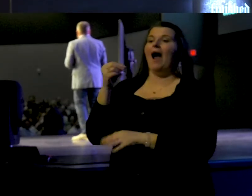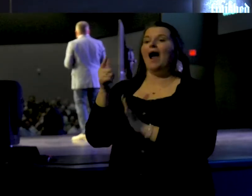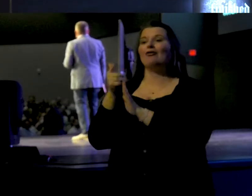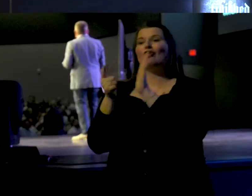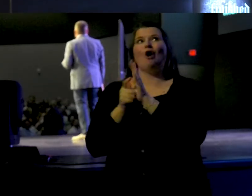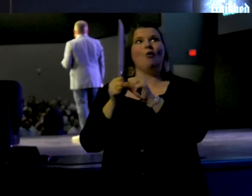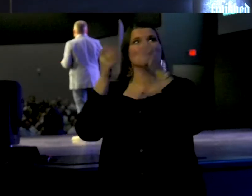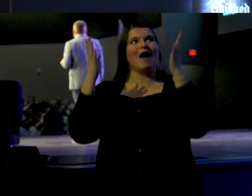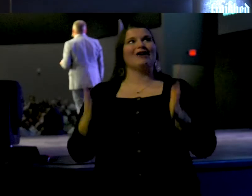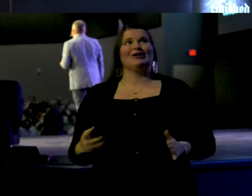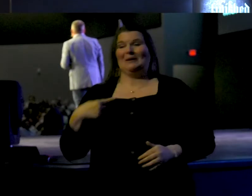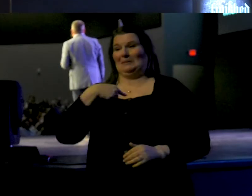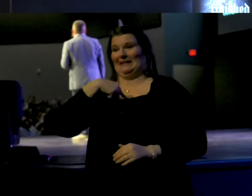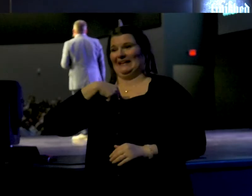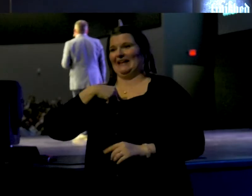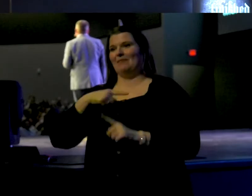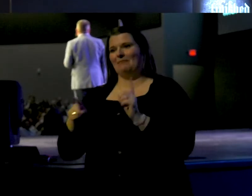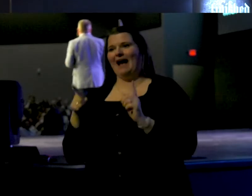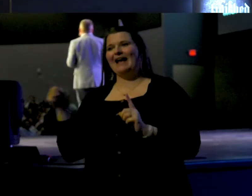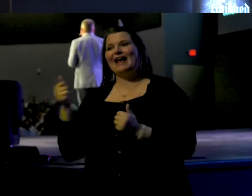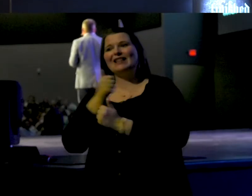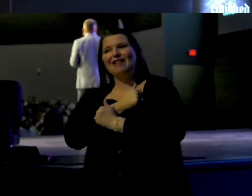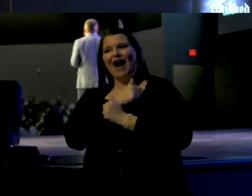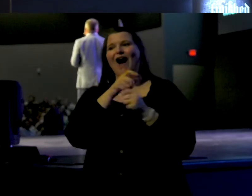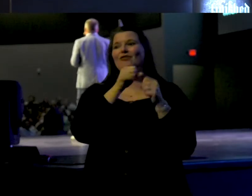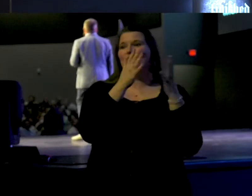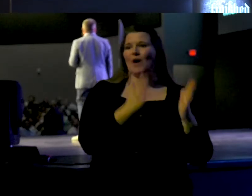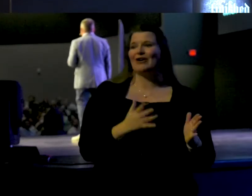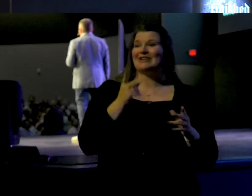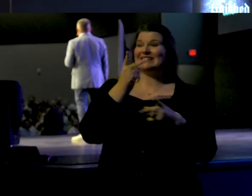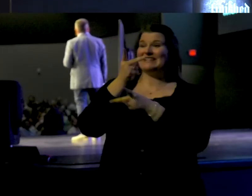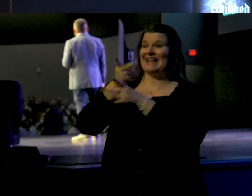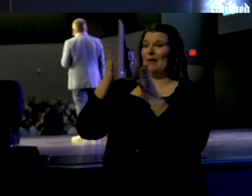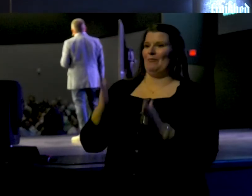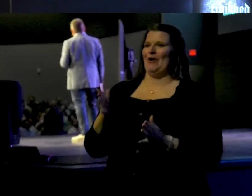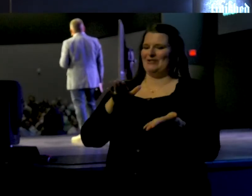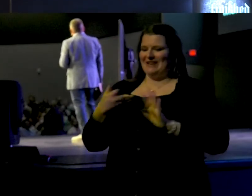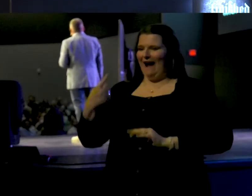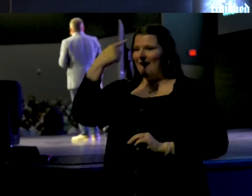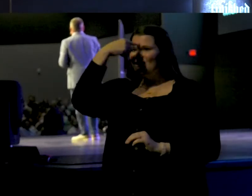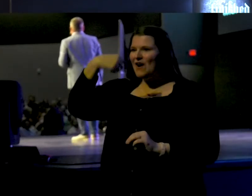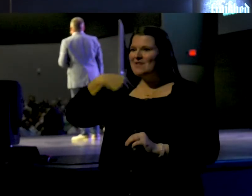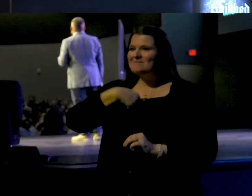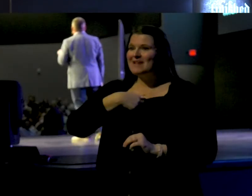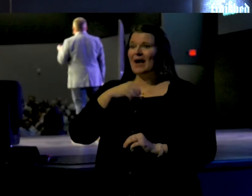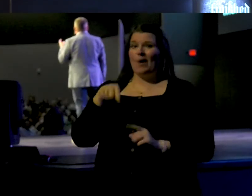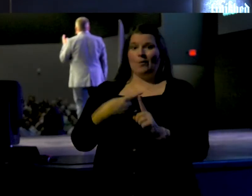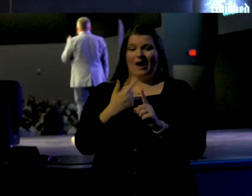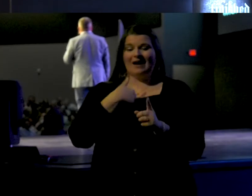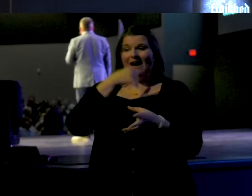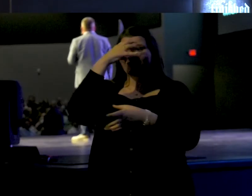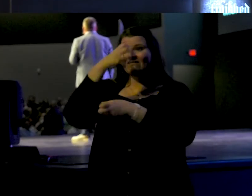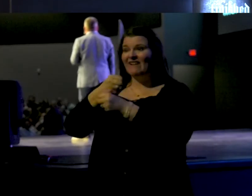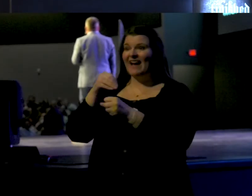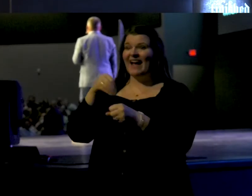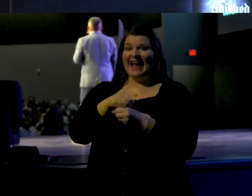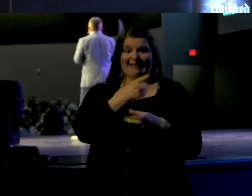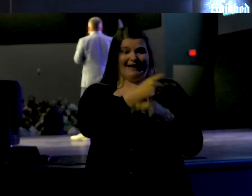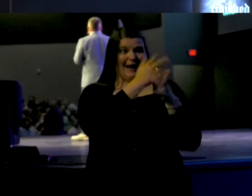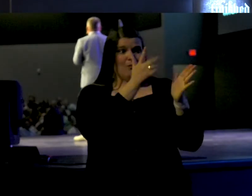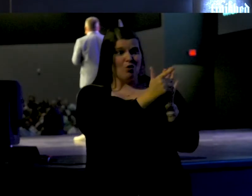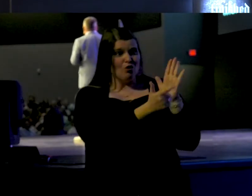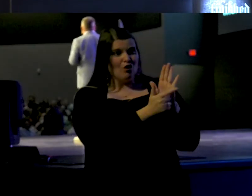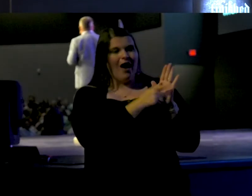breaker. But the law maker loved the law breaker. So he sent a law keeper to die for me. And upon our faith in the law keeper,